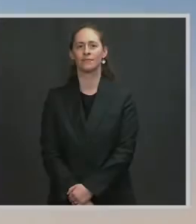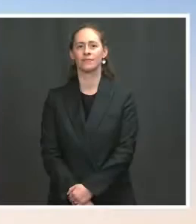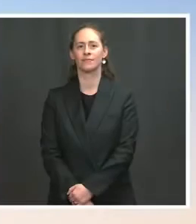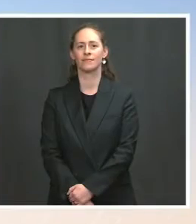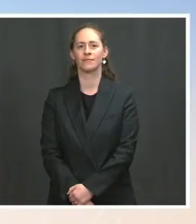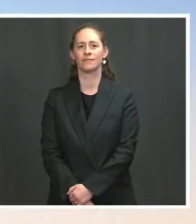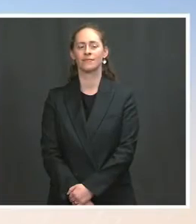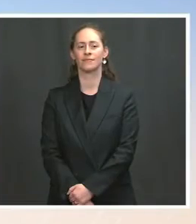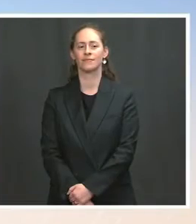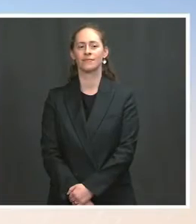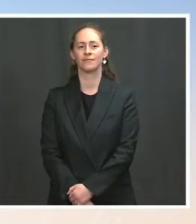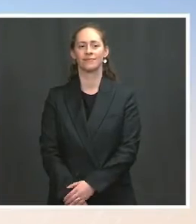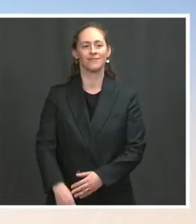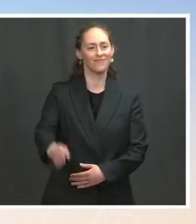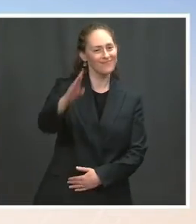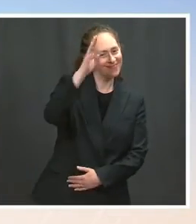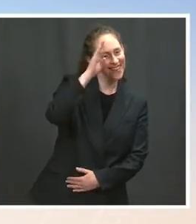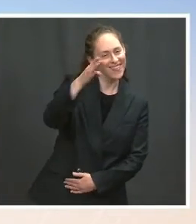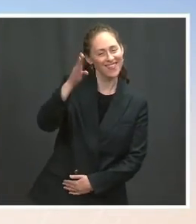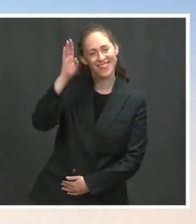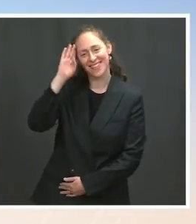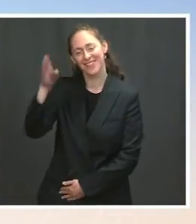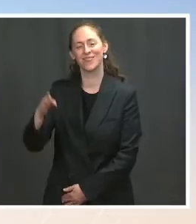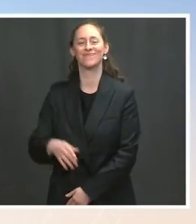Hi, everyone. Hi. Hello.